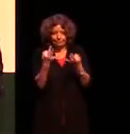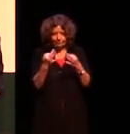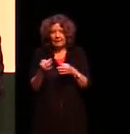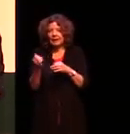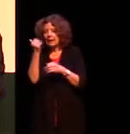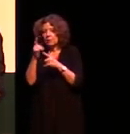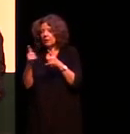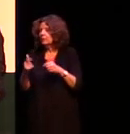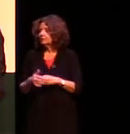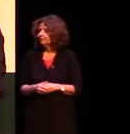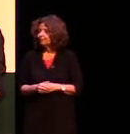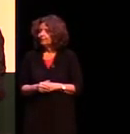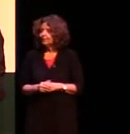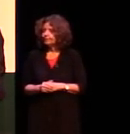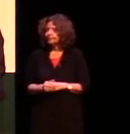over here